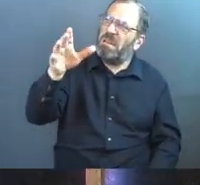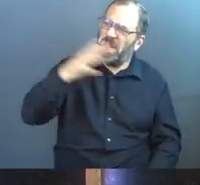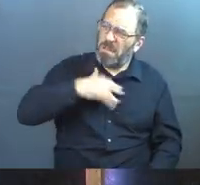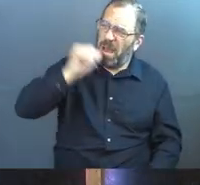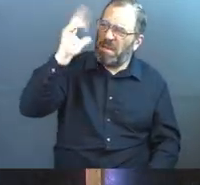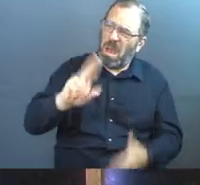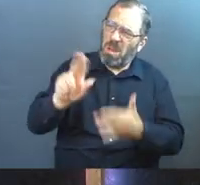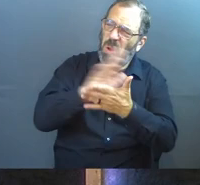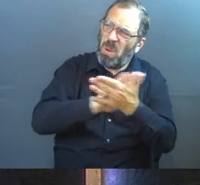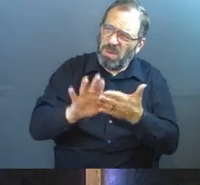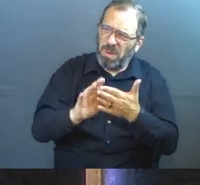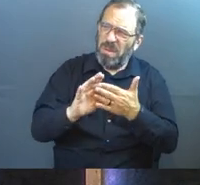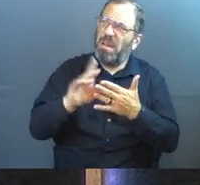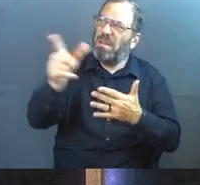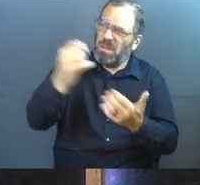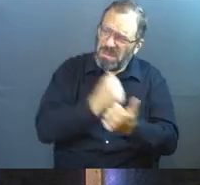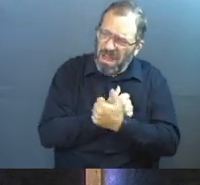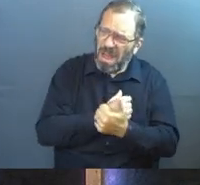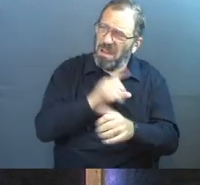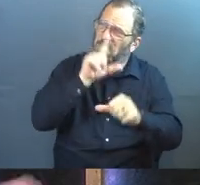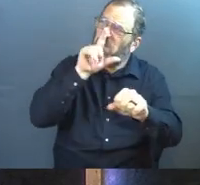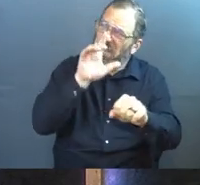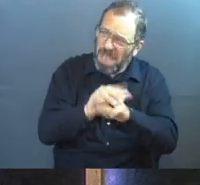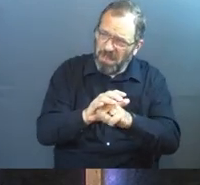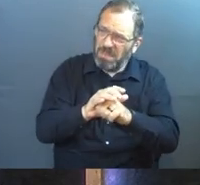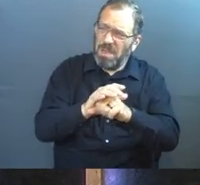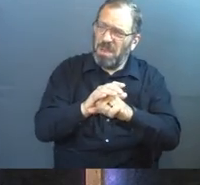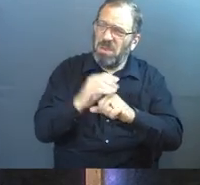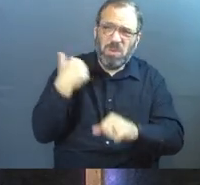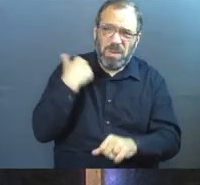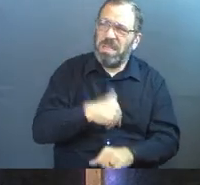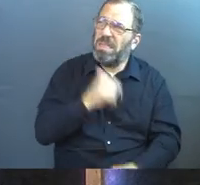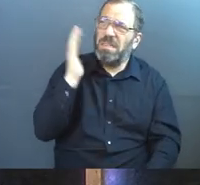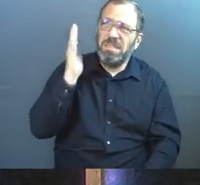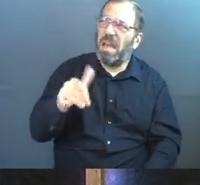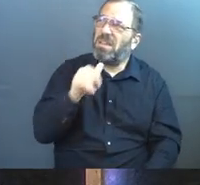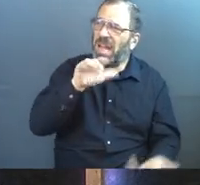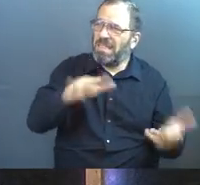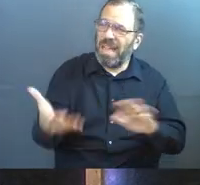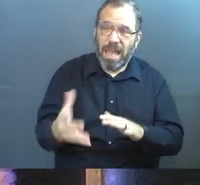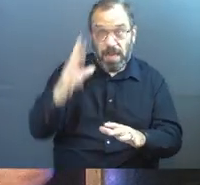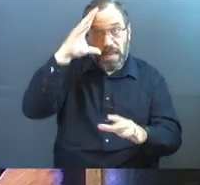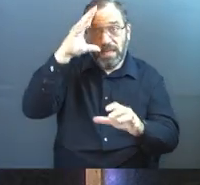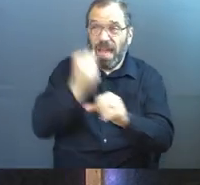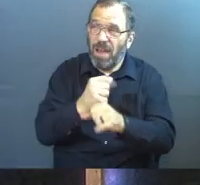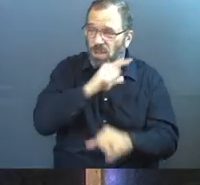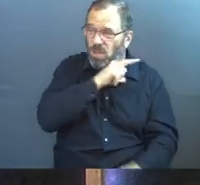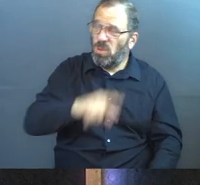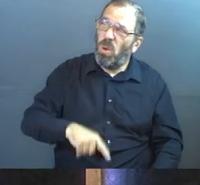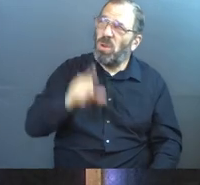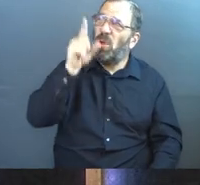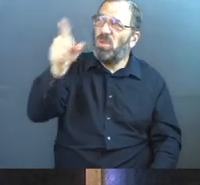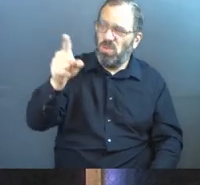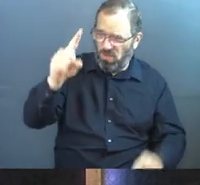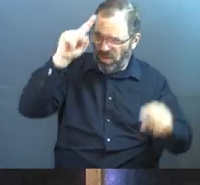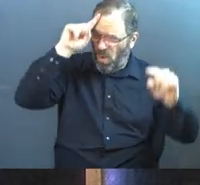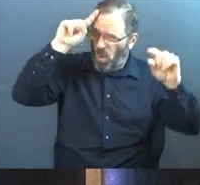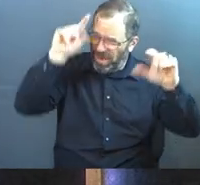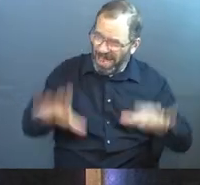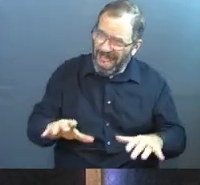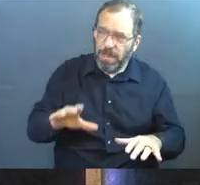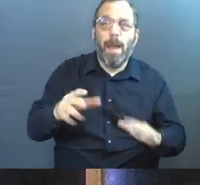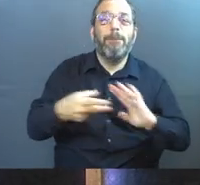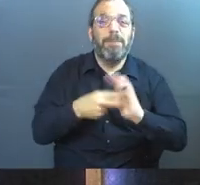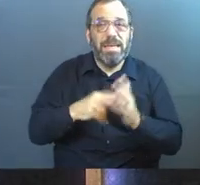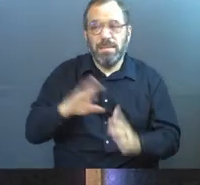God, my Holy One. There's still words of love and covenant there. We shall not die. His confidence, O Lord, you have ordained them.